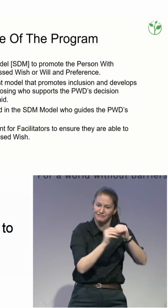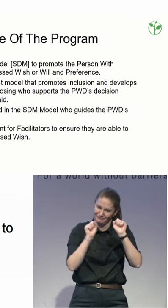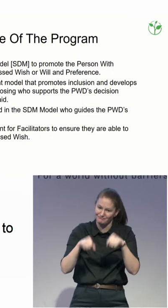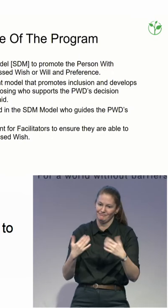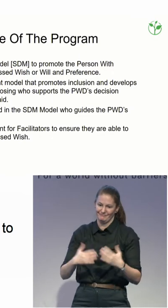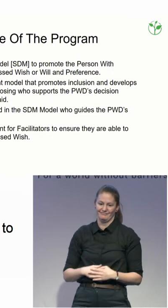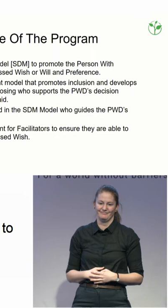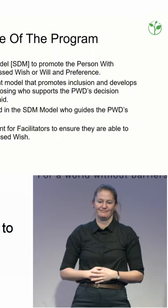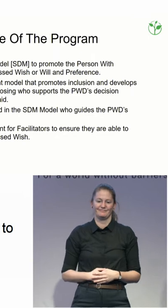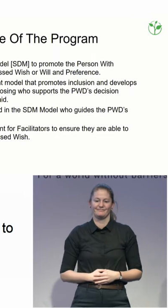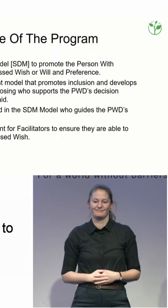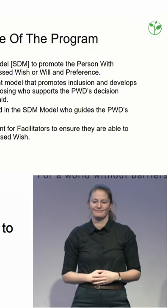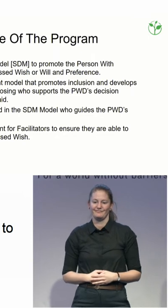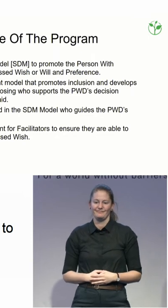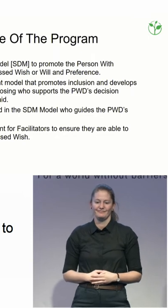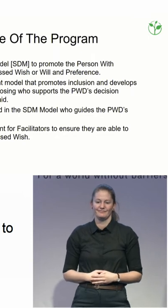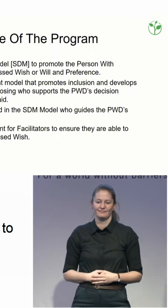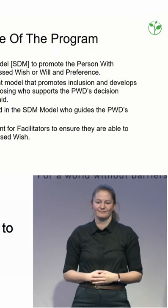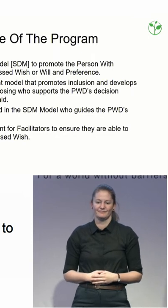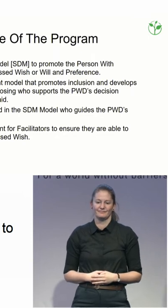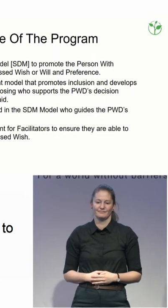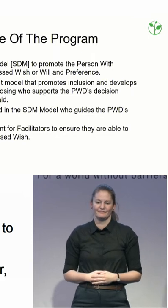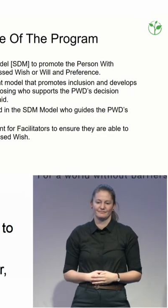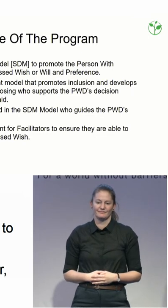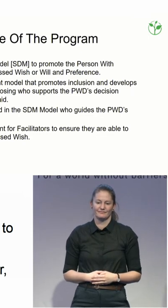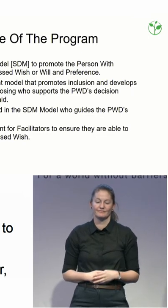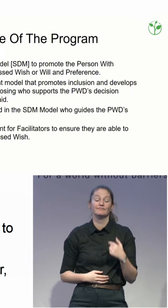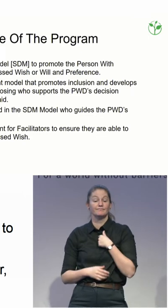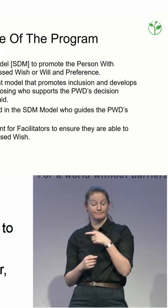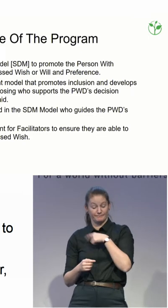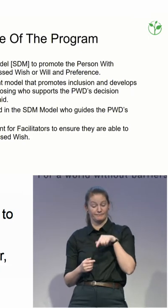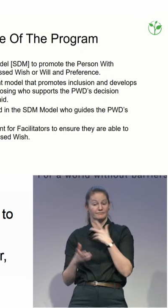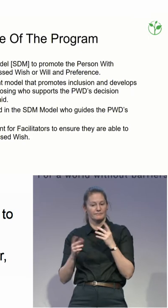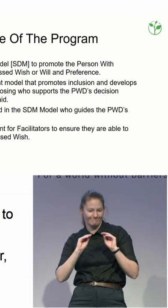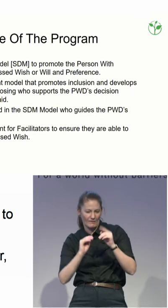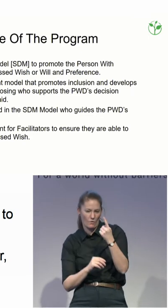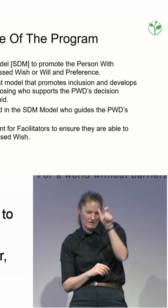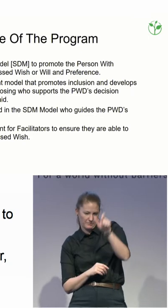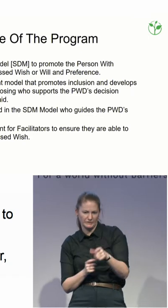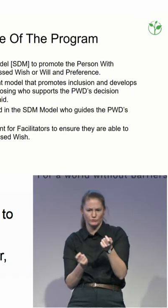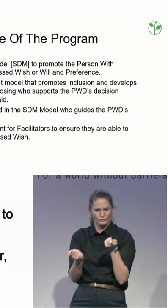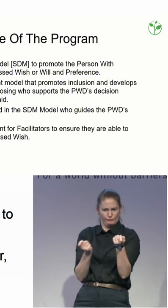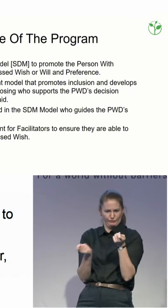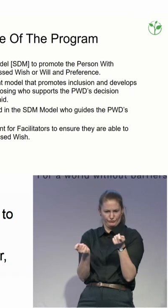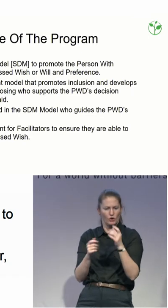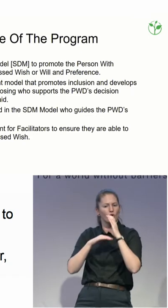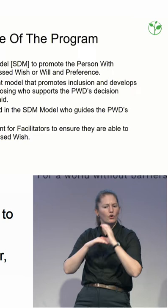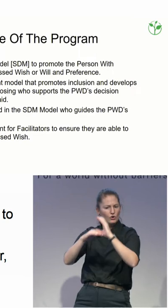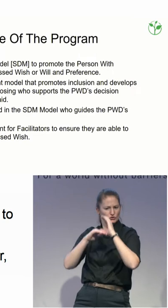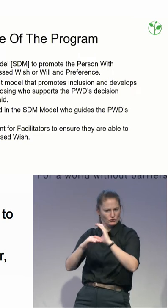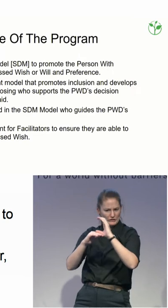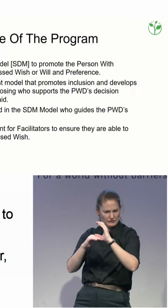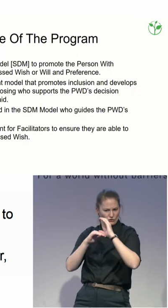facilitator, have a coaching and mental process. So we don't just do a training process for the